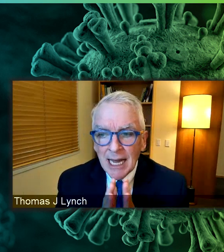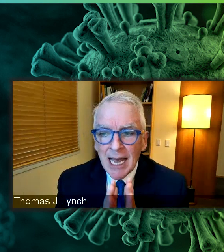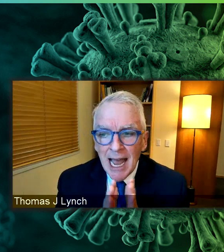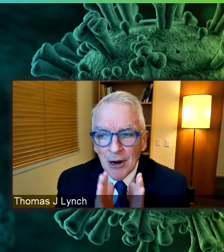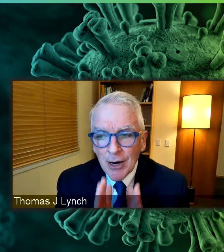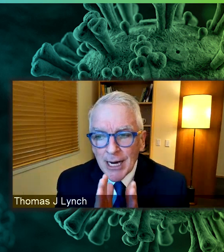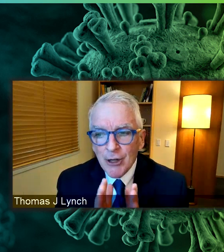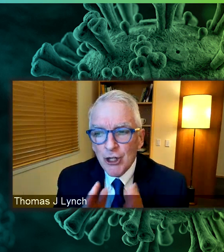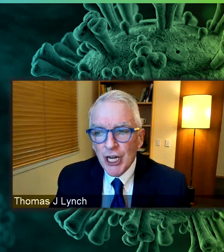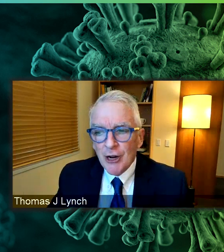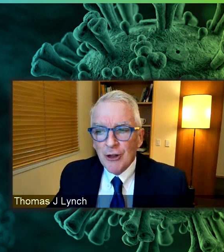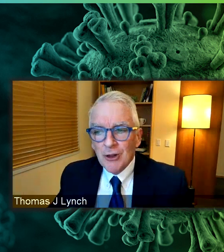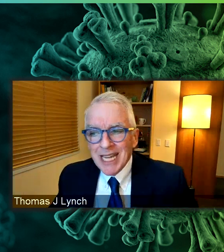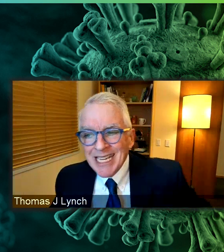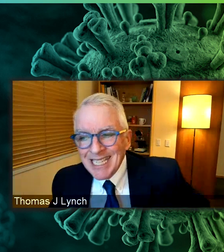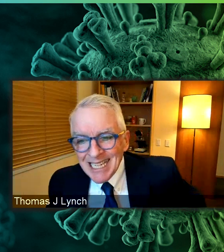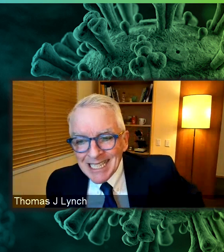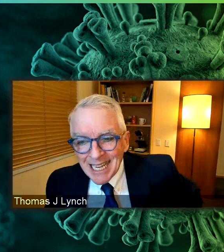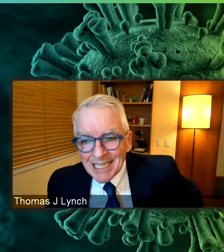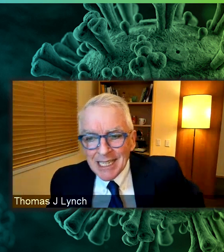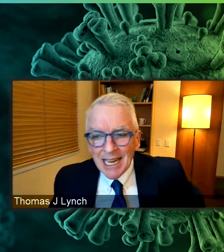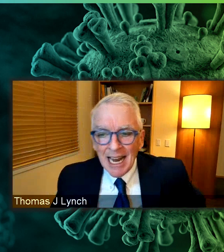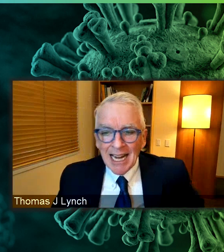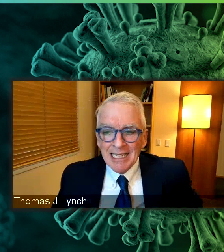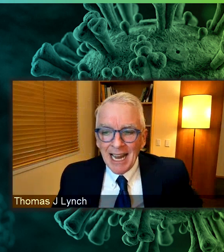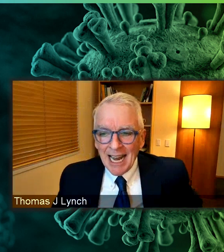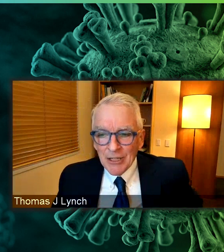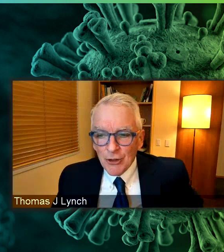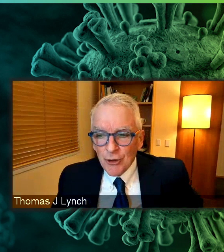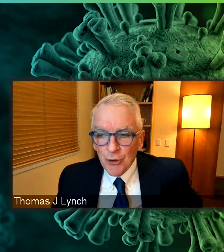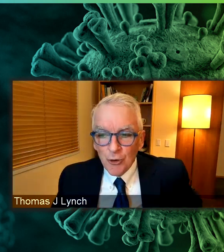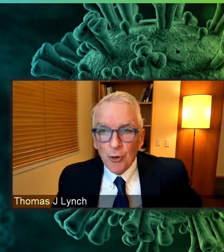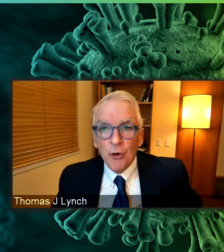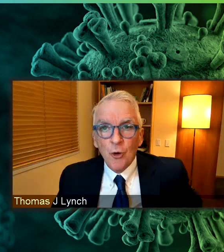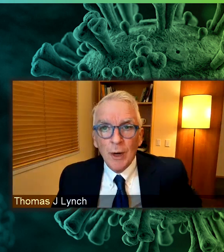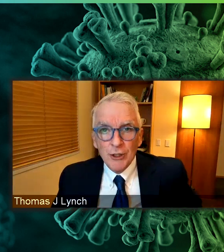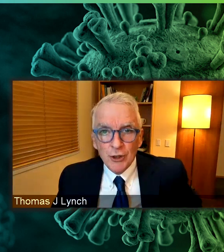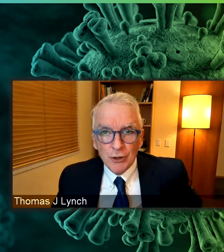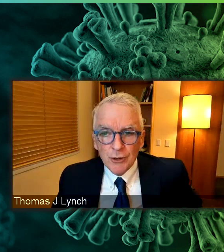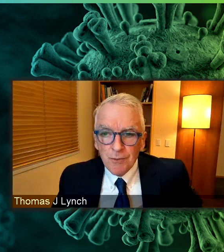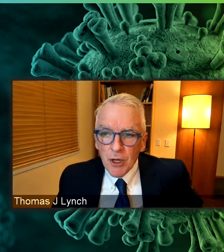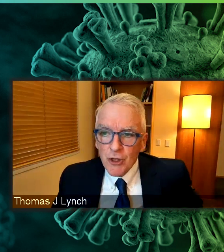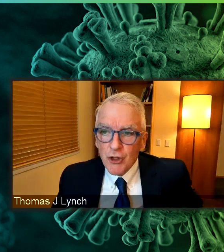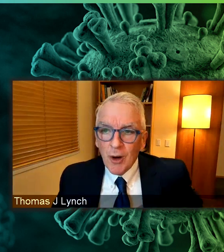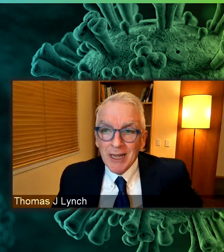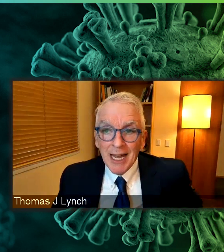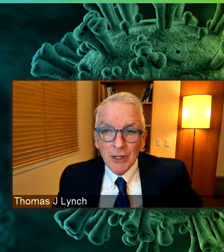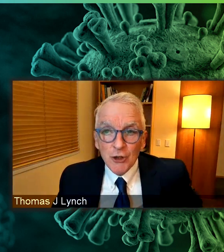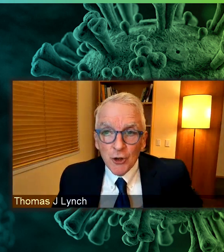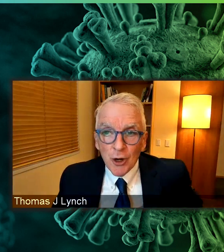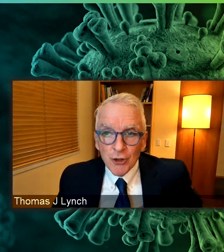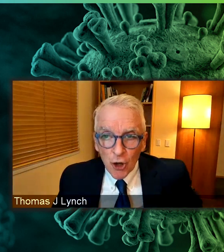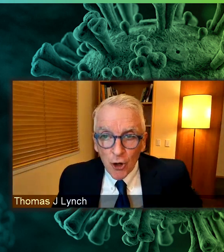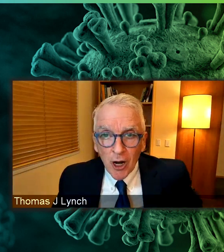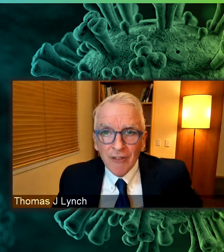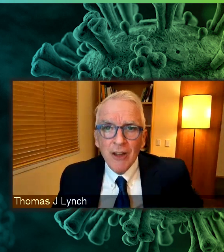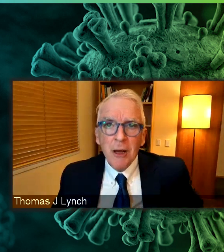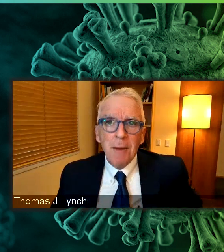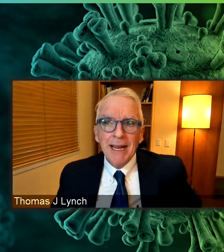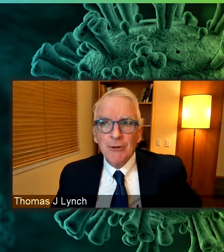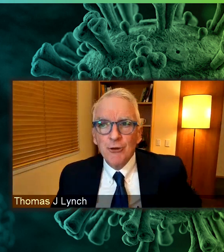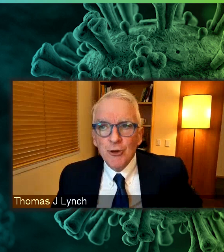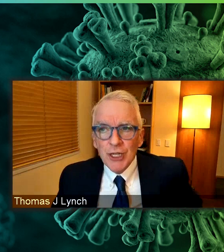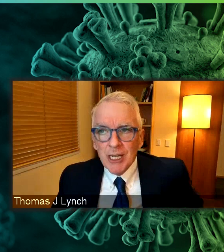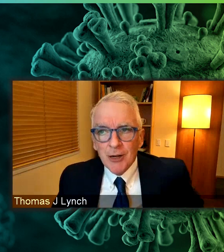-19 and are here to share their latest insights and to answer your question. So I'd like to start off